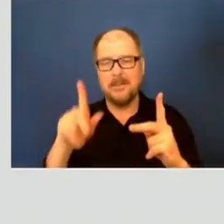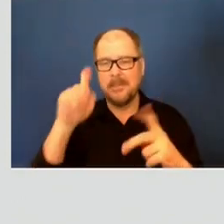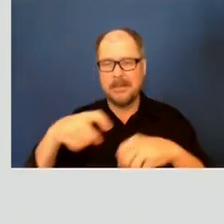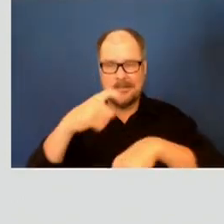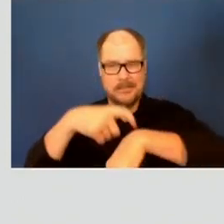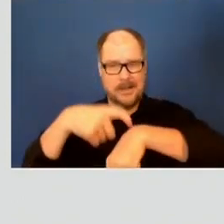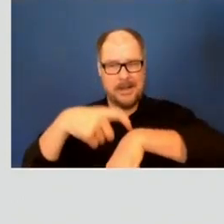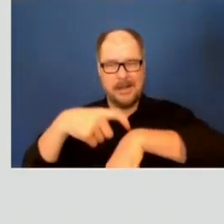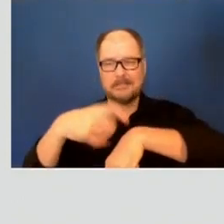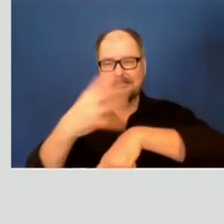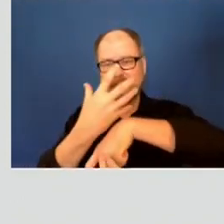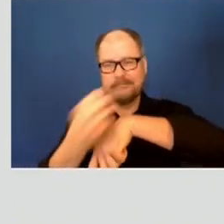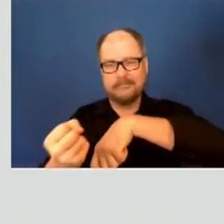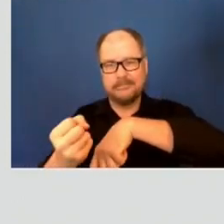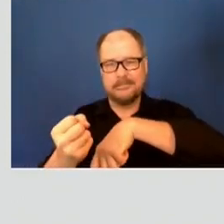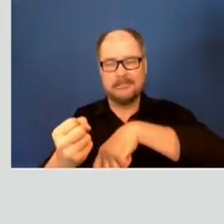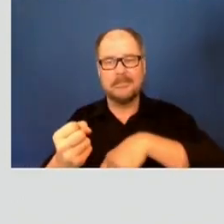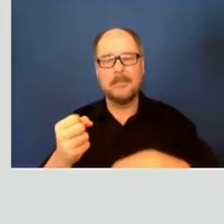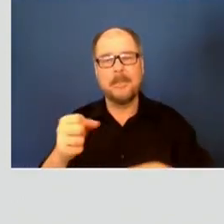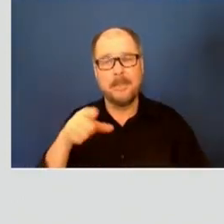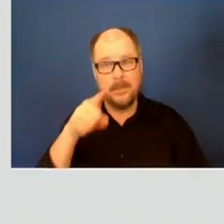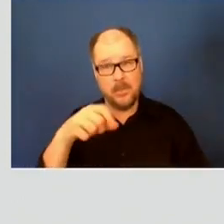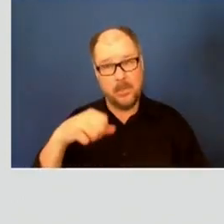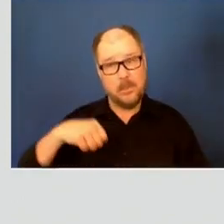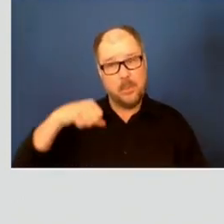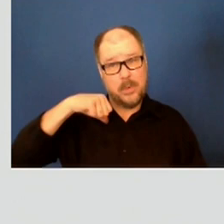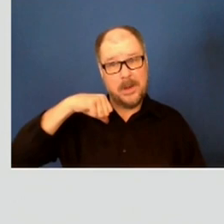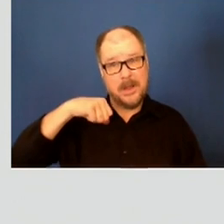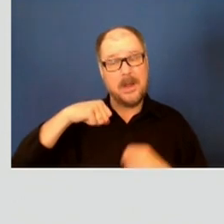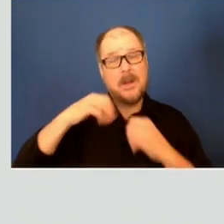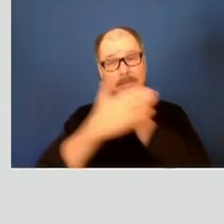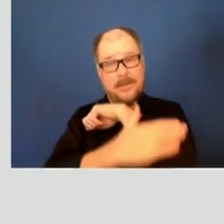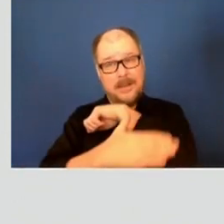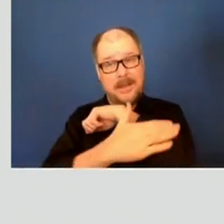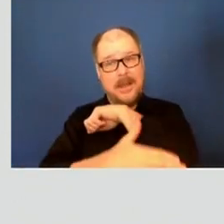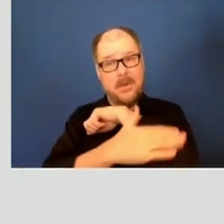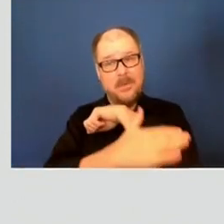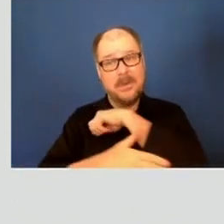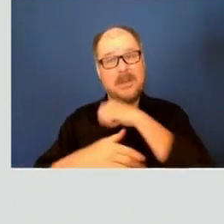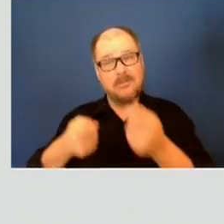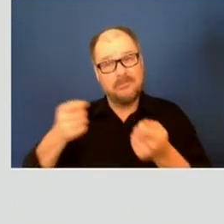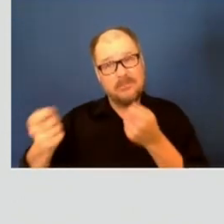Tent City? Do you think the county, are you proud of how the county has handled this process?